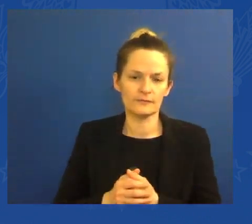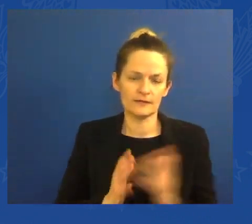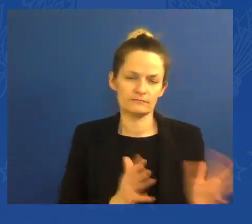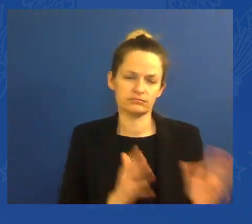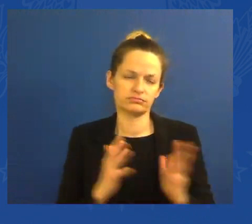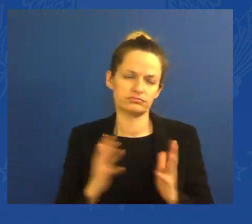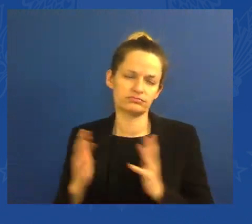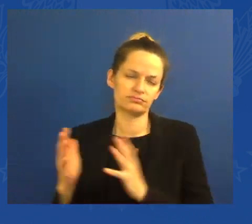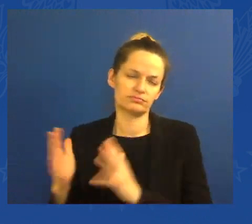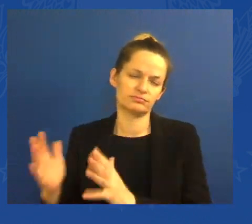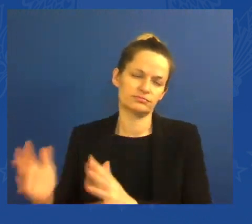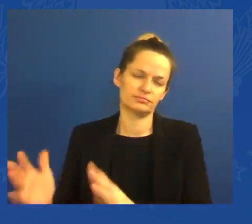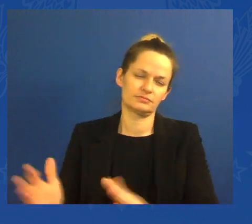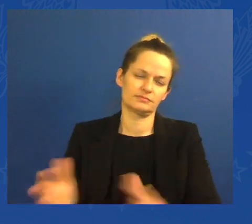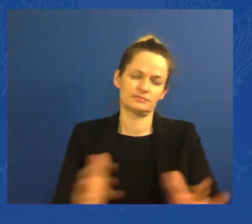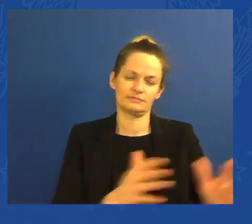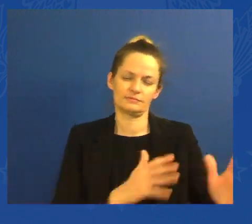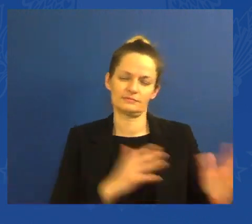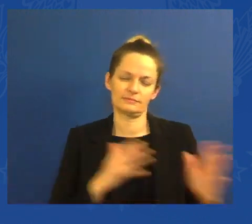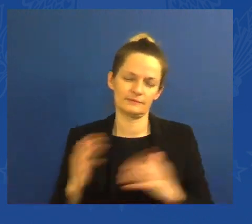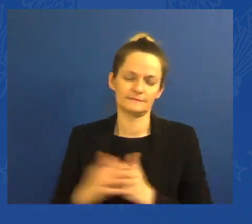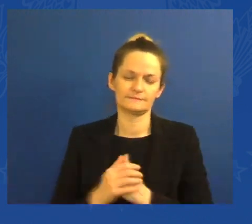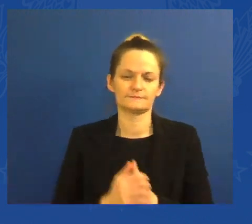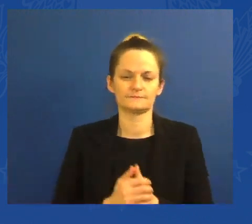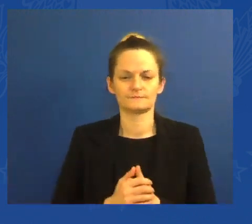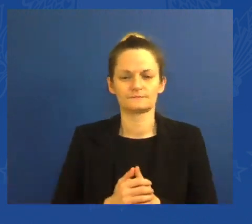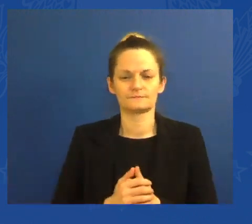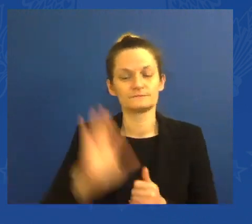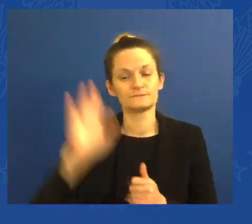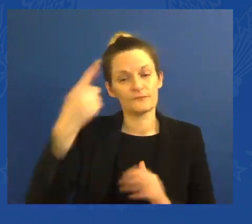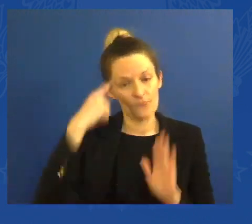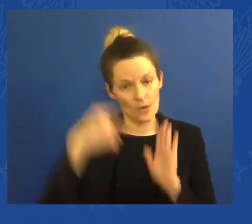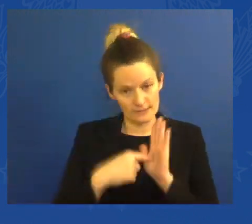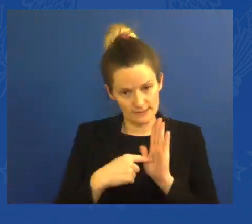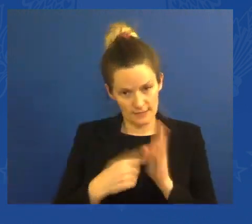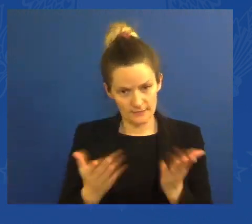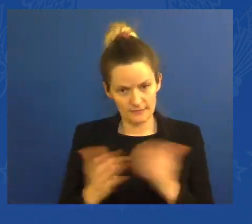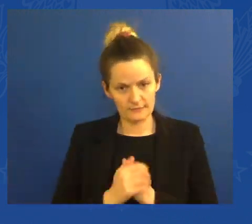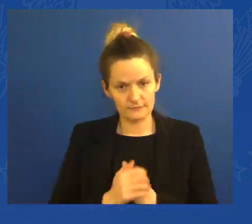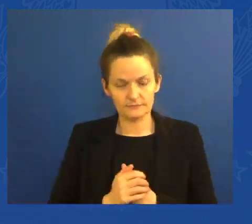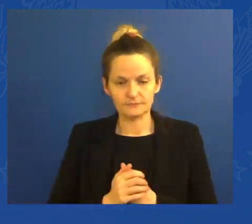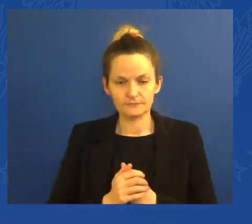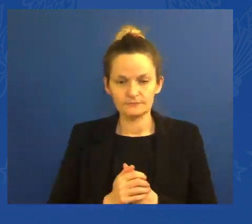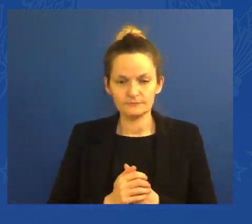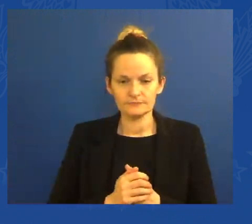For example, in my administration, we have more women than we have men.